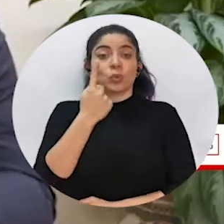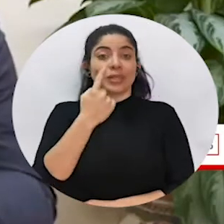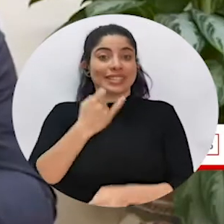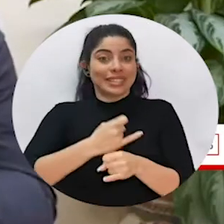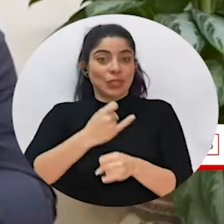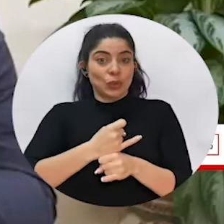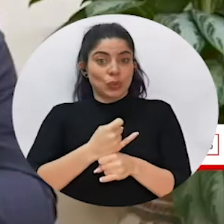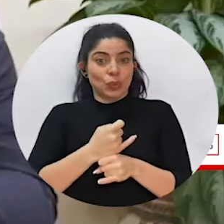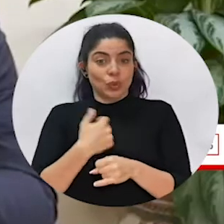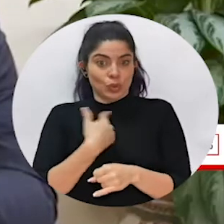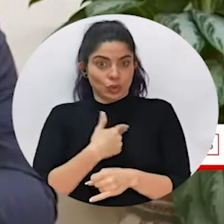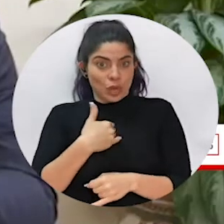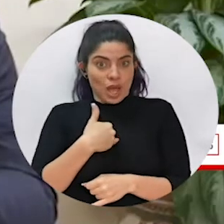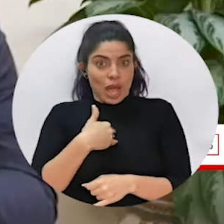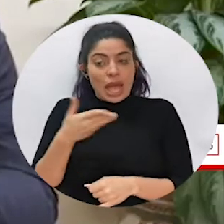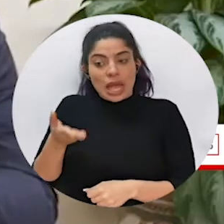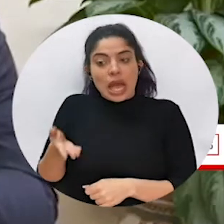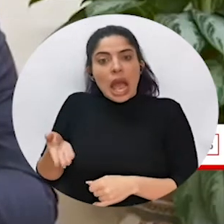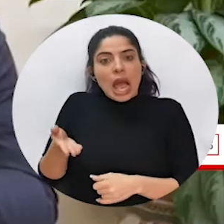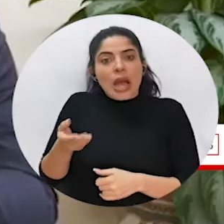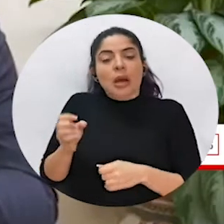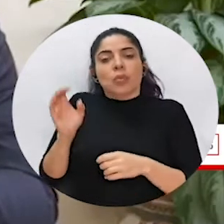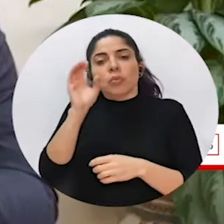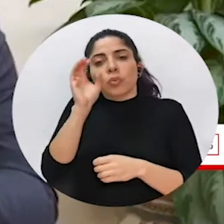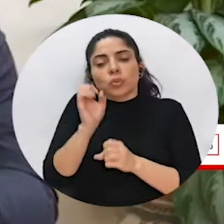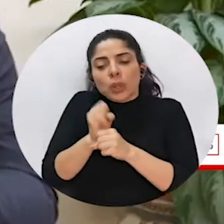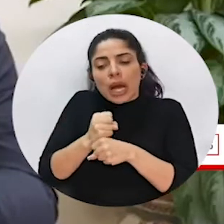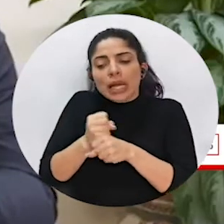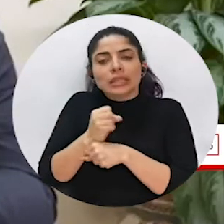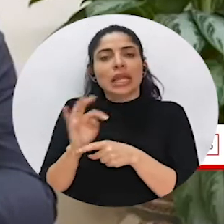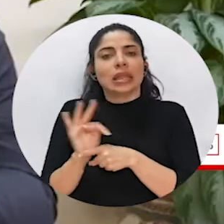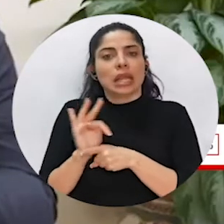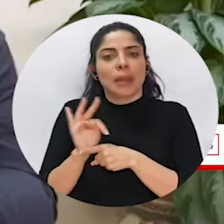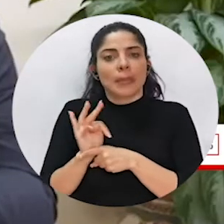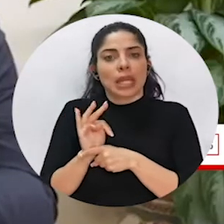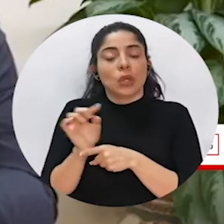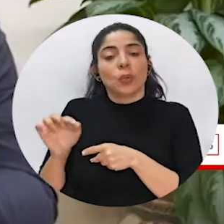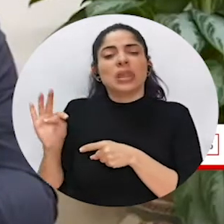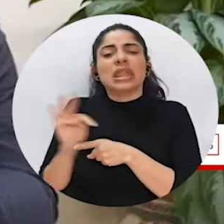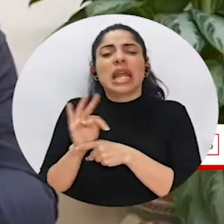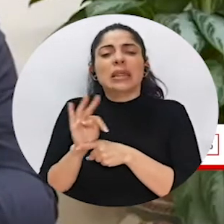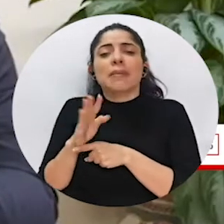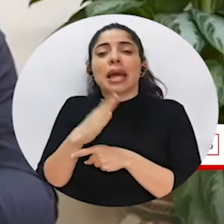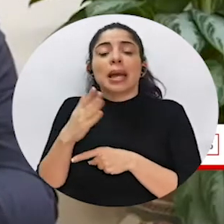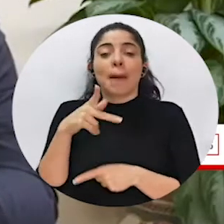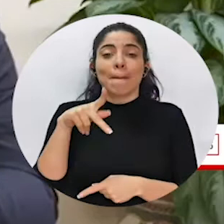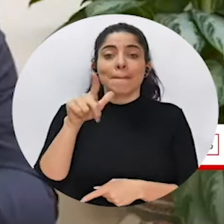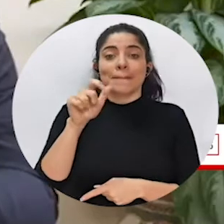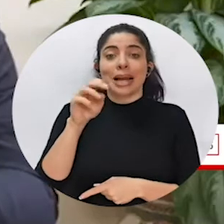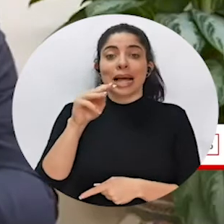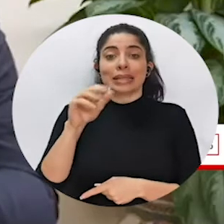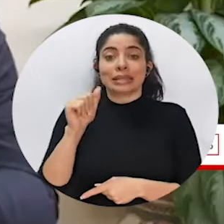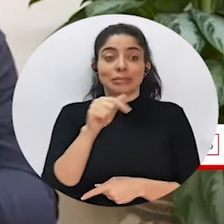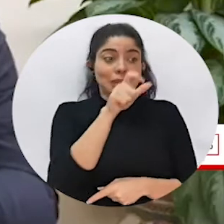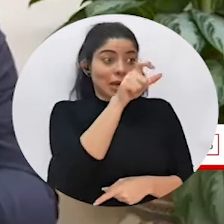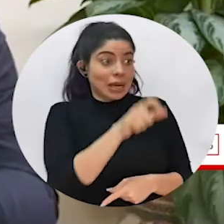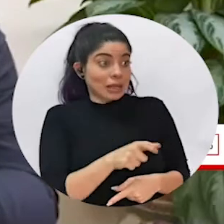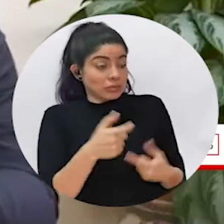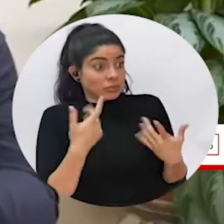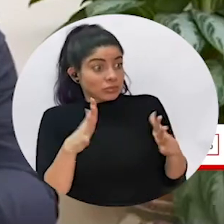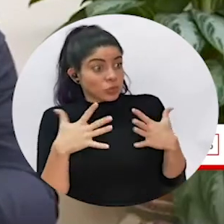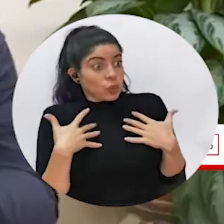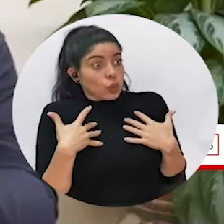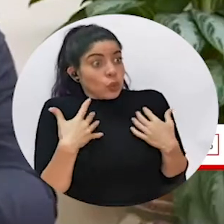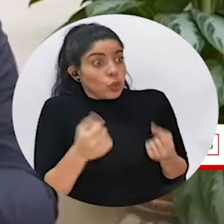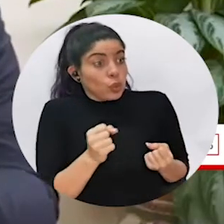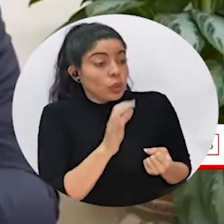in one of our institutes, we are developing a treatment that takes the plasma from